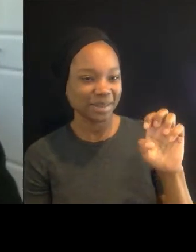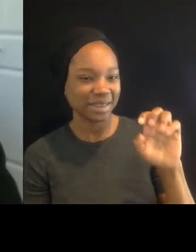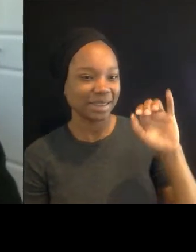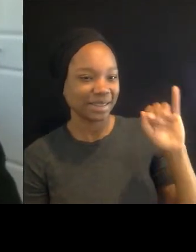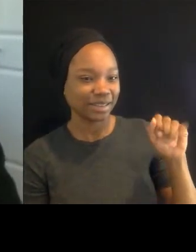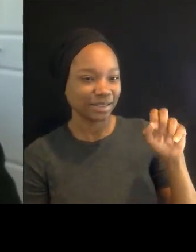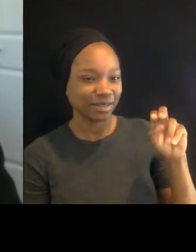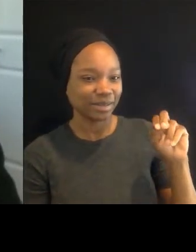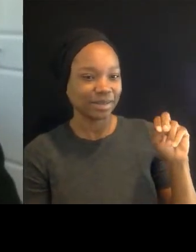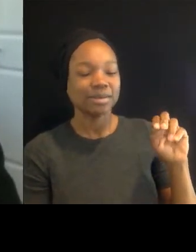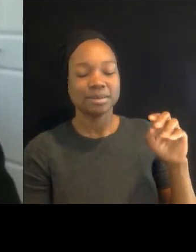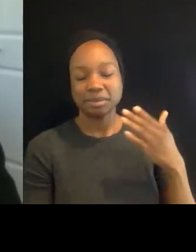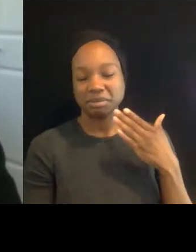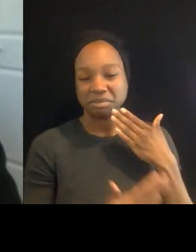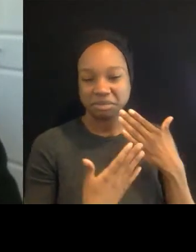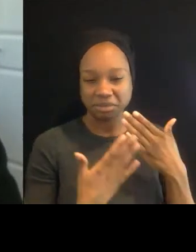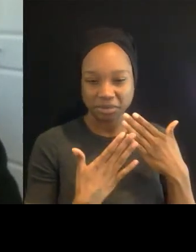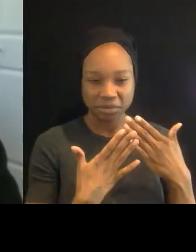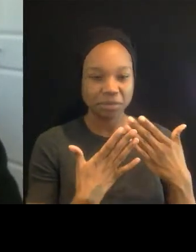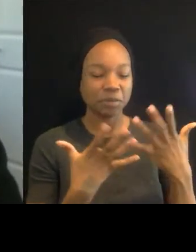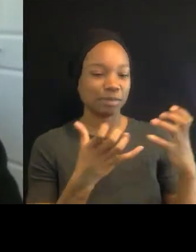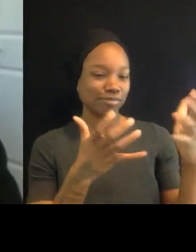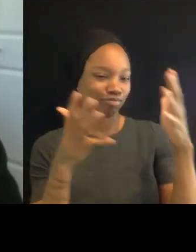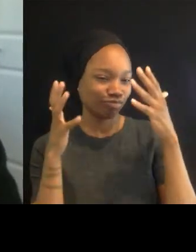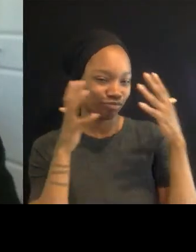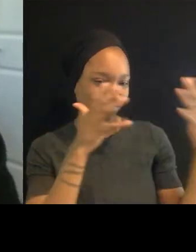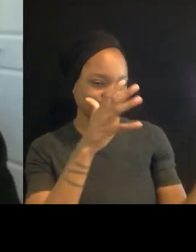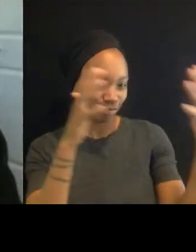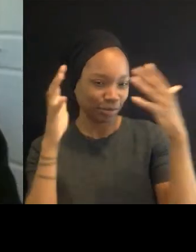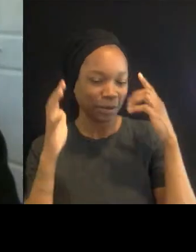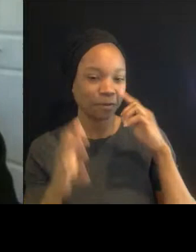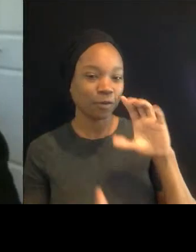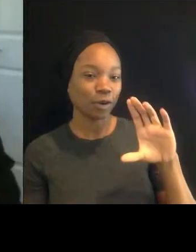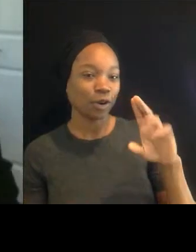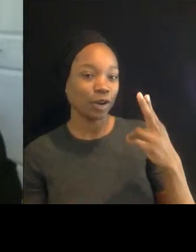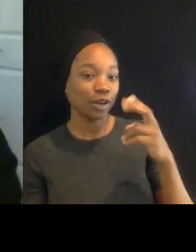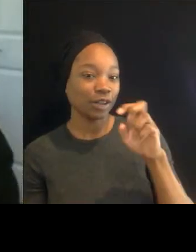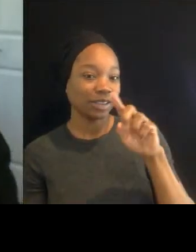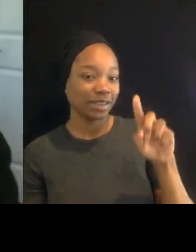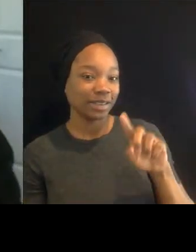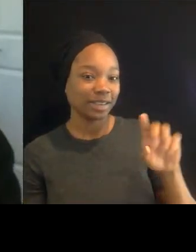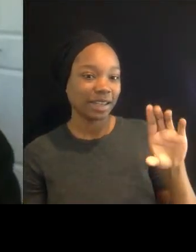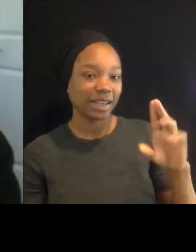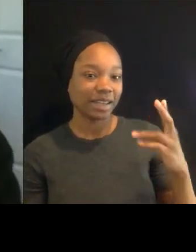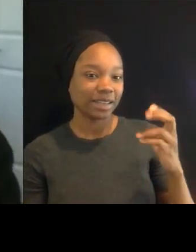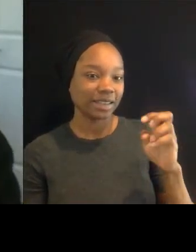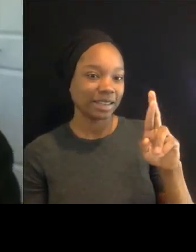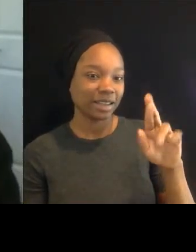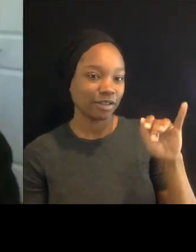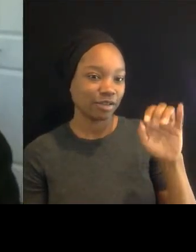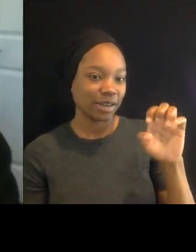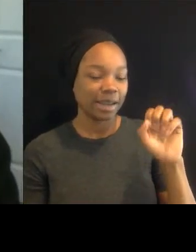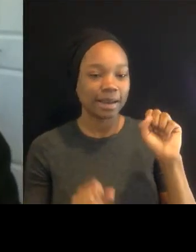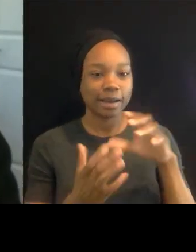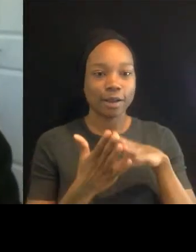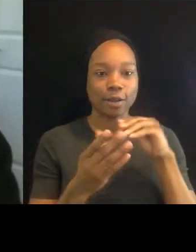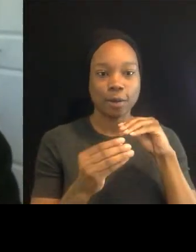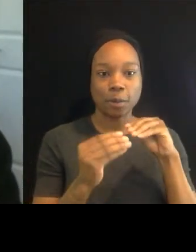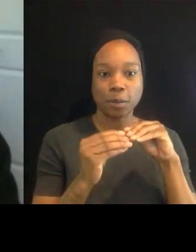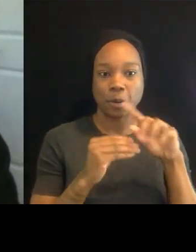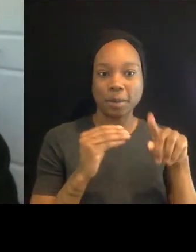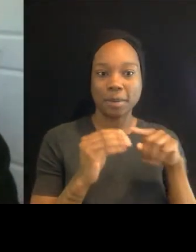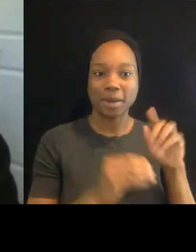applause for Shea Cherie, and you can learn more about the great work that they're doing at their website,